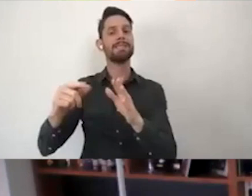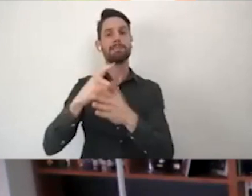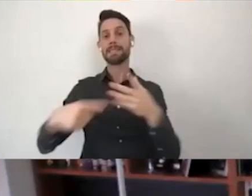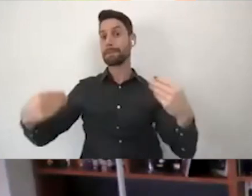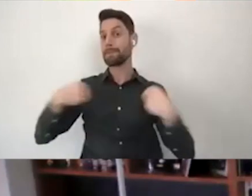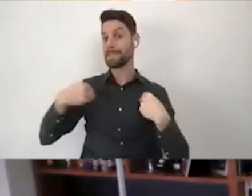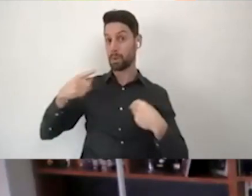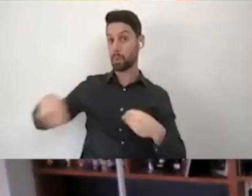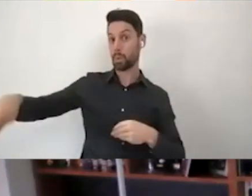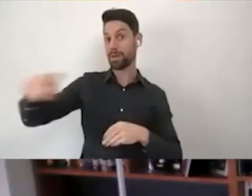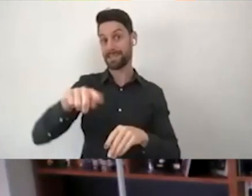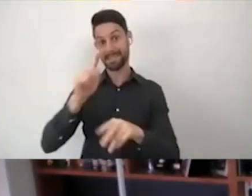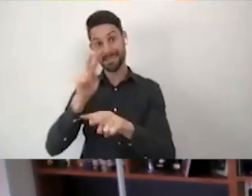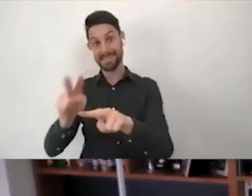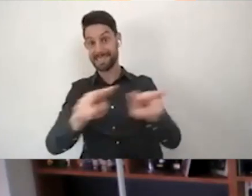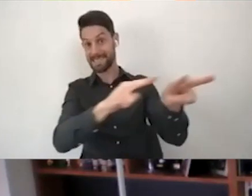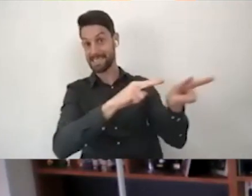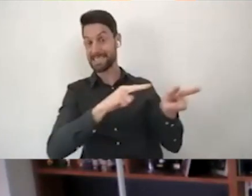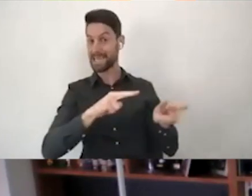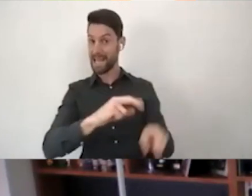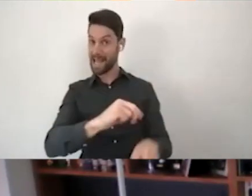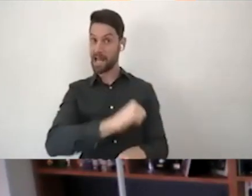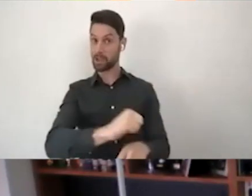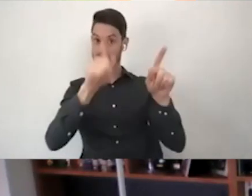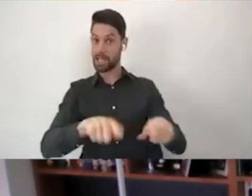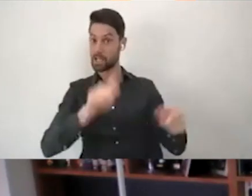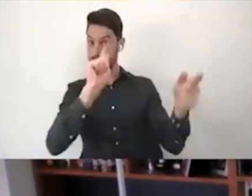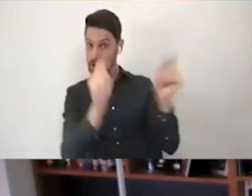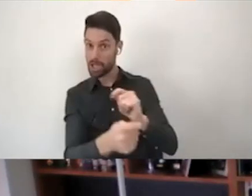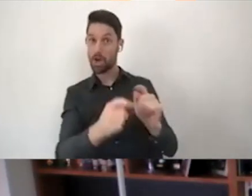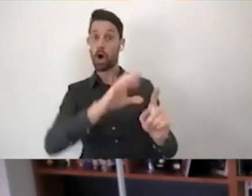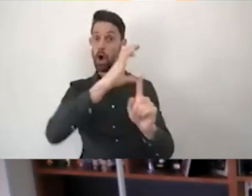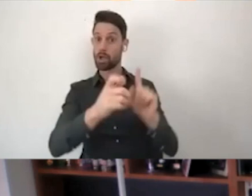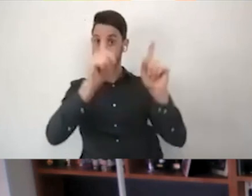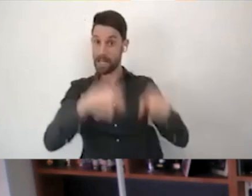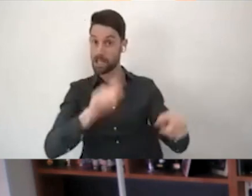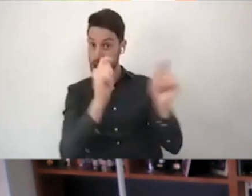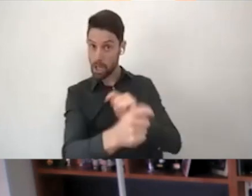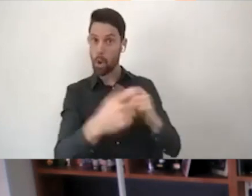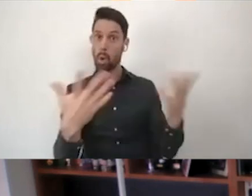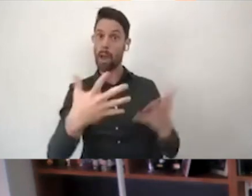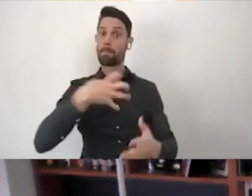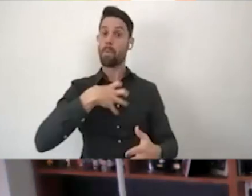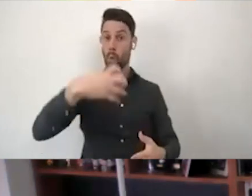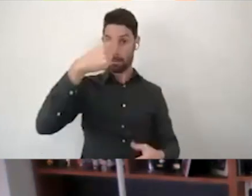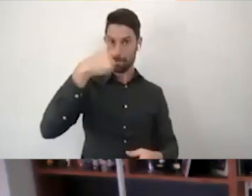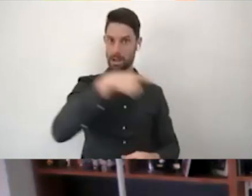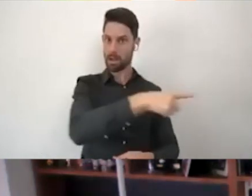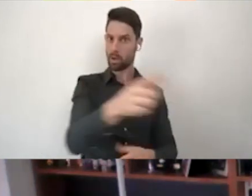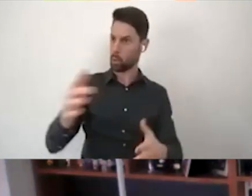attitude, in perception and in culture when it comes to inclusion and diversity. And I think